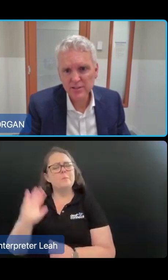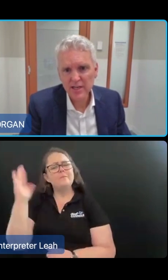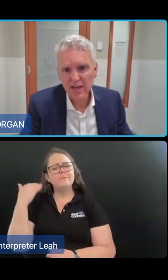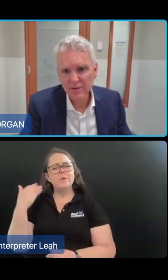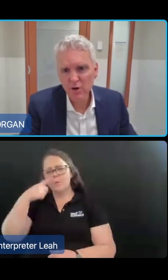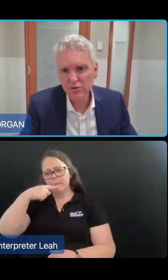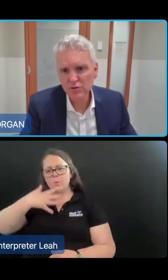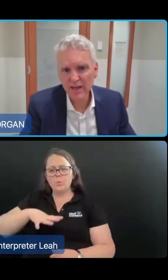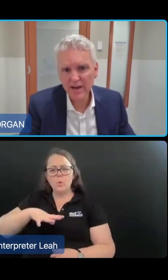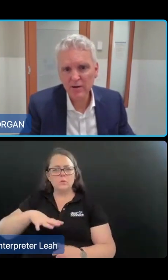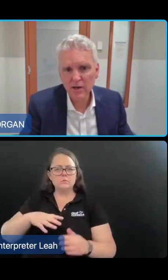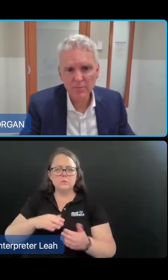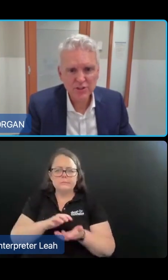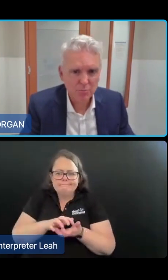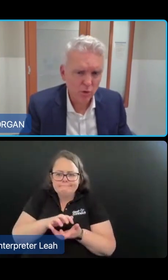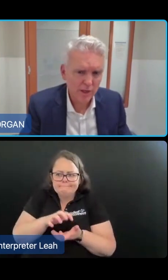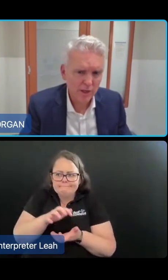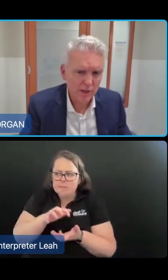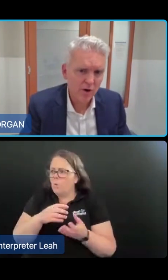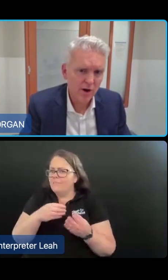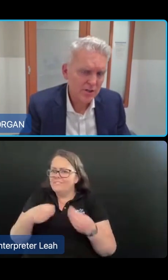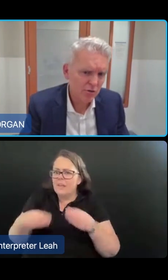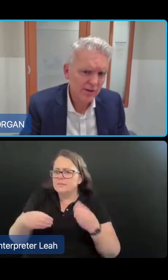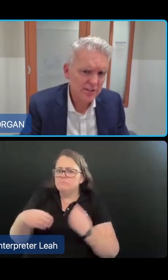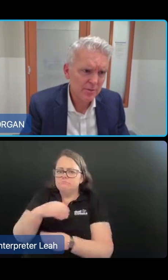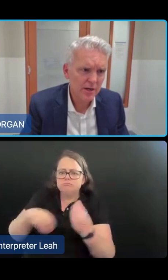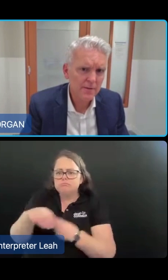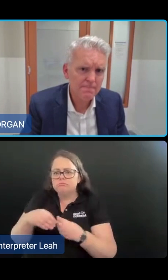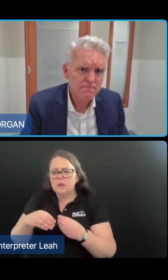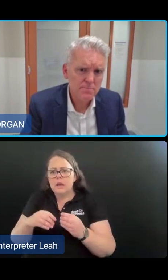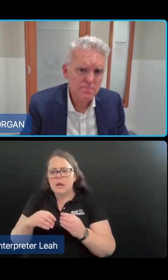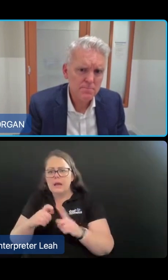funds and the proposal to allow budget pooling to provide additional